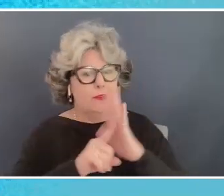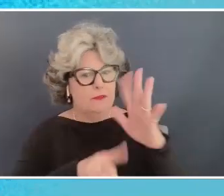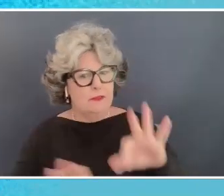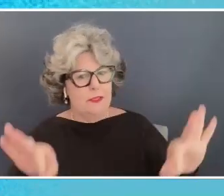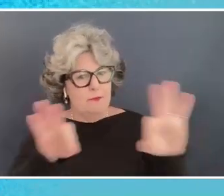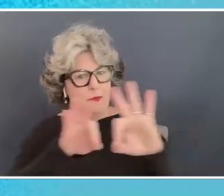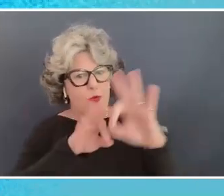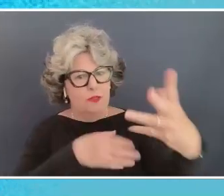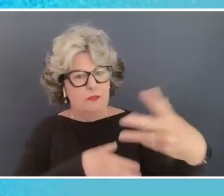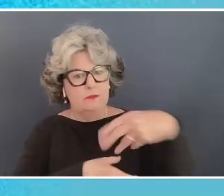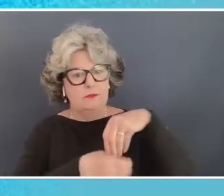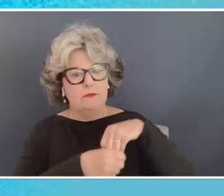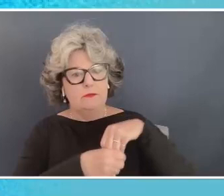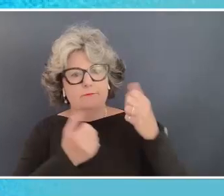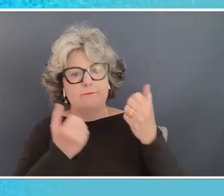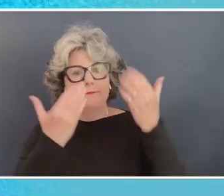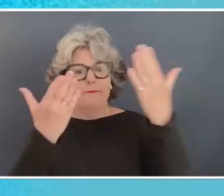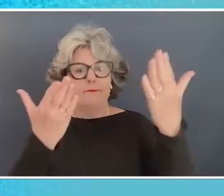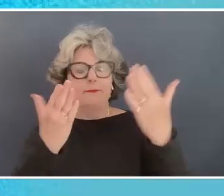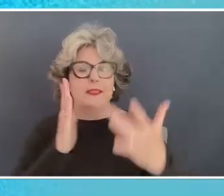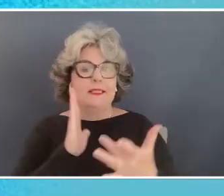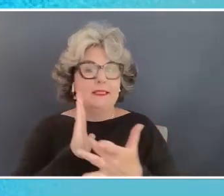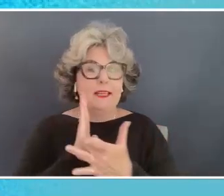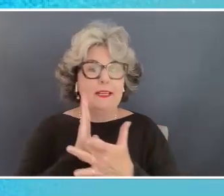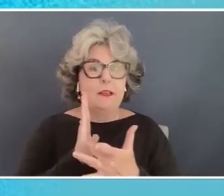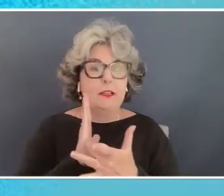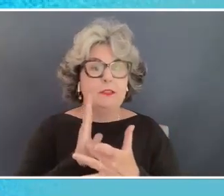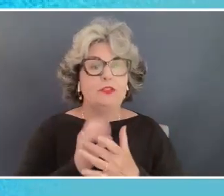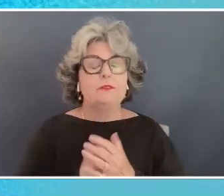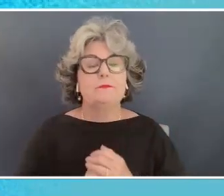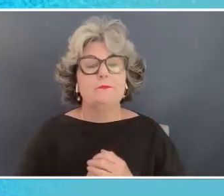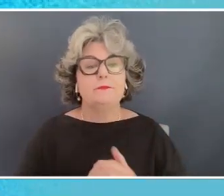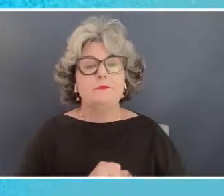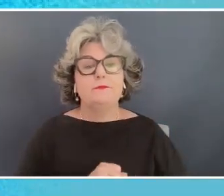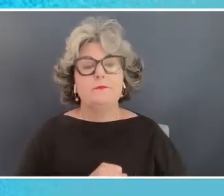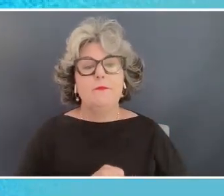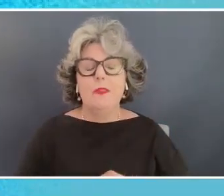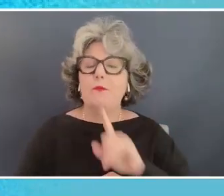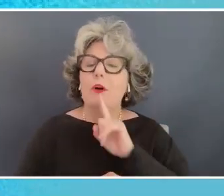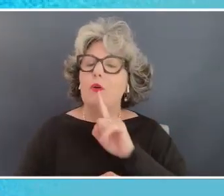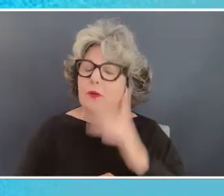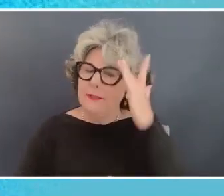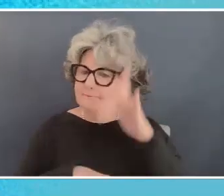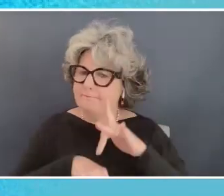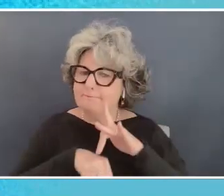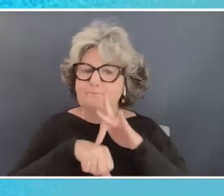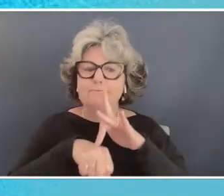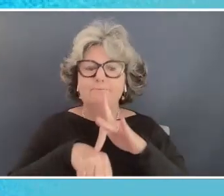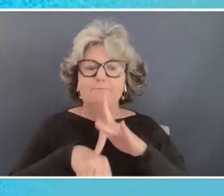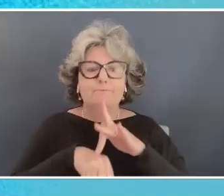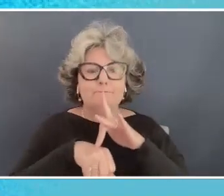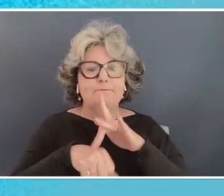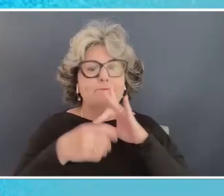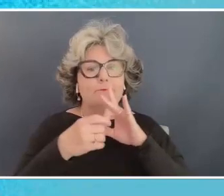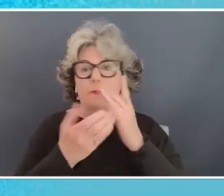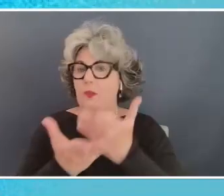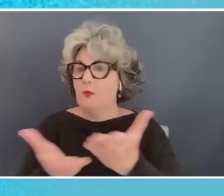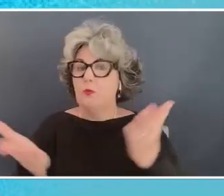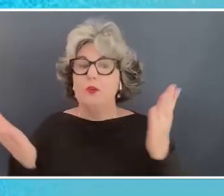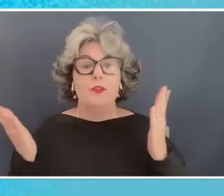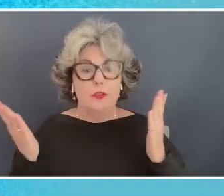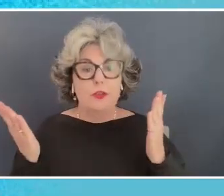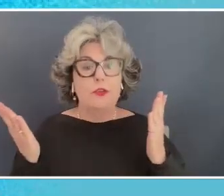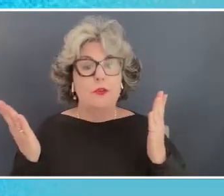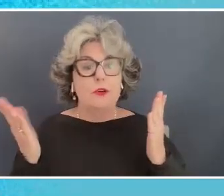deliver a technology and I actually what it what really resonates me and perhaps resonates with this audience is a